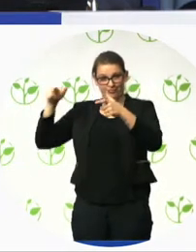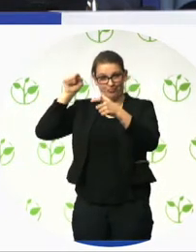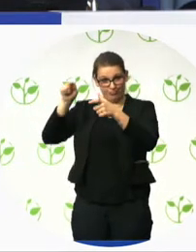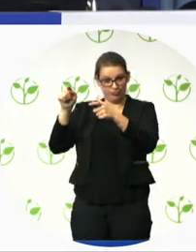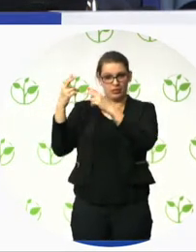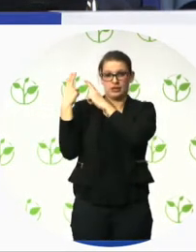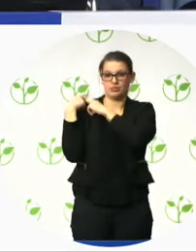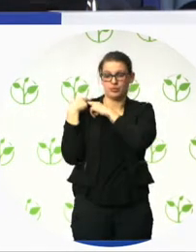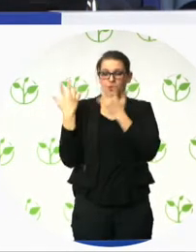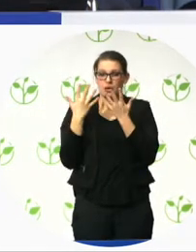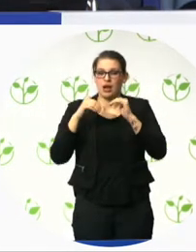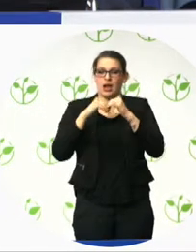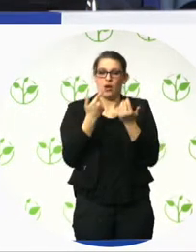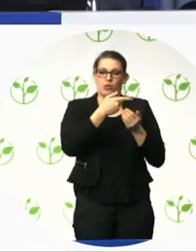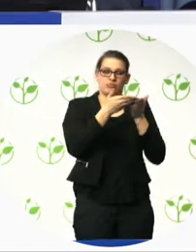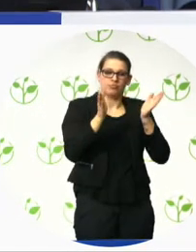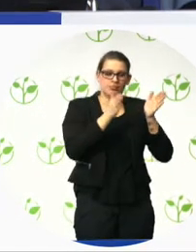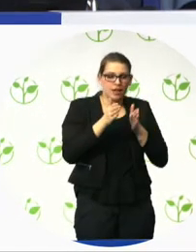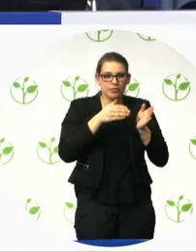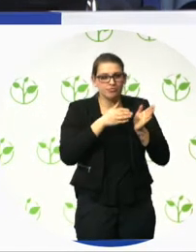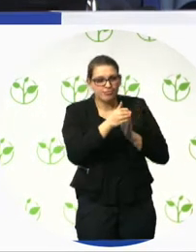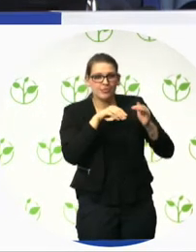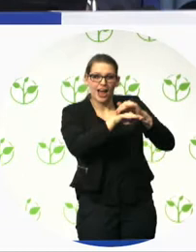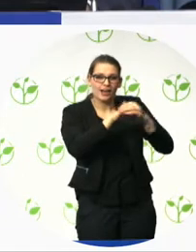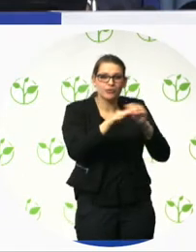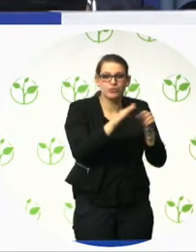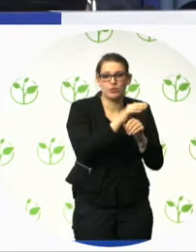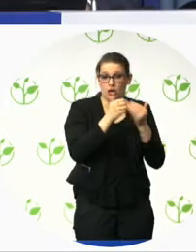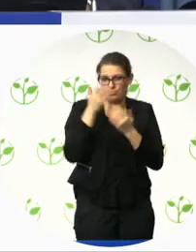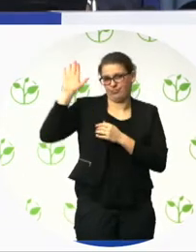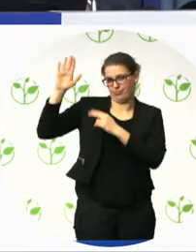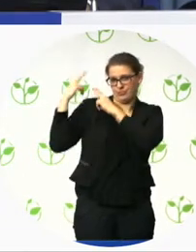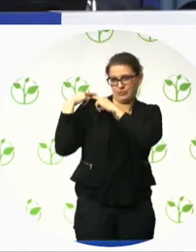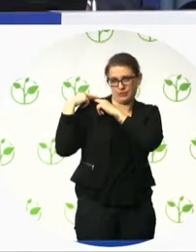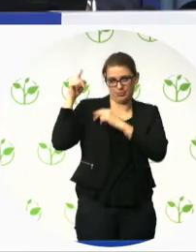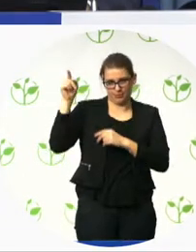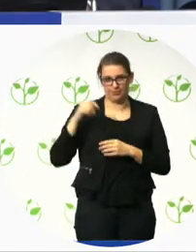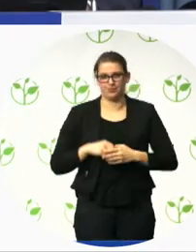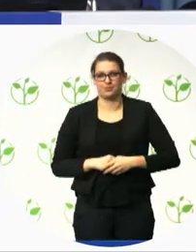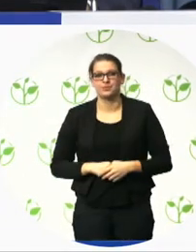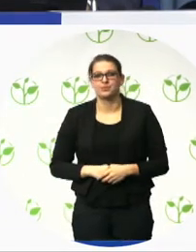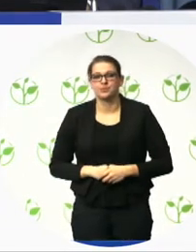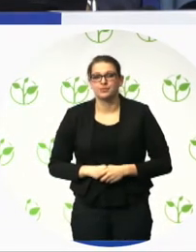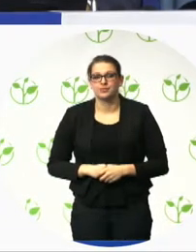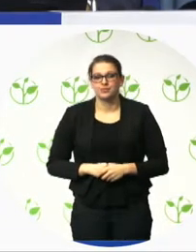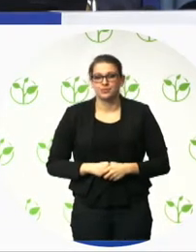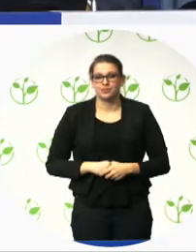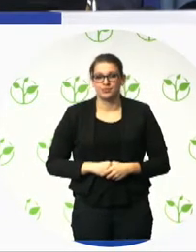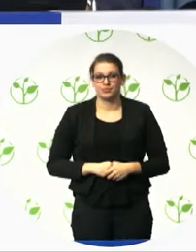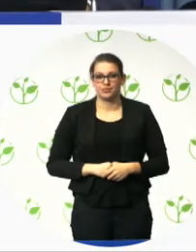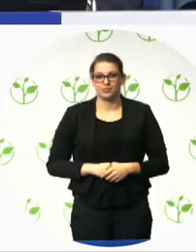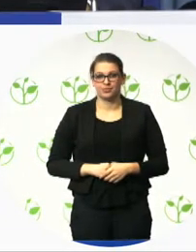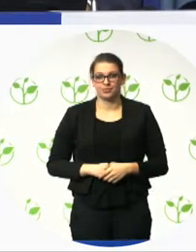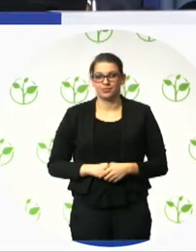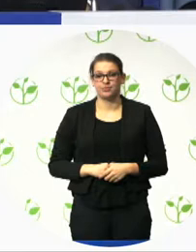From an innovation perspective, we looked at the different elements being we needed to come up with a strategy, policy behind that. We need to look at the physical